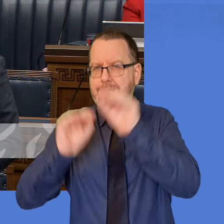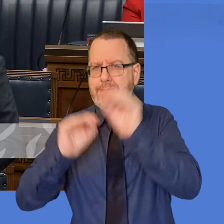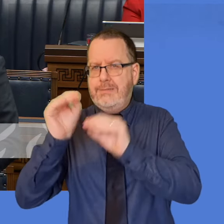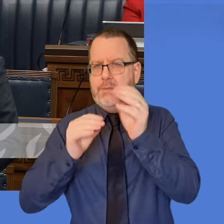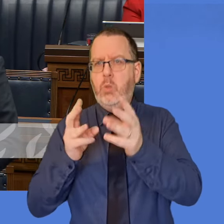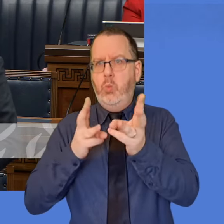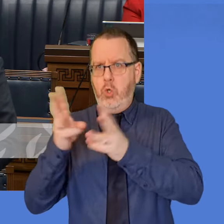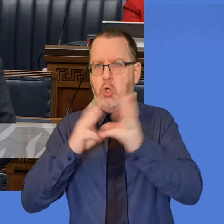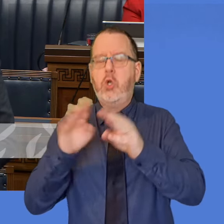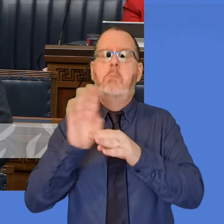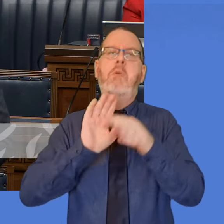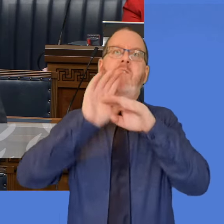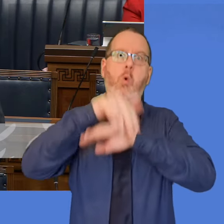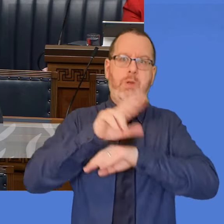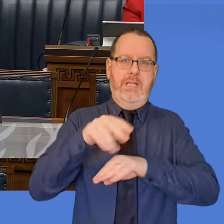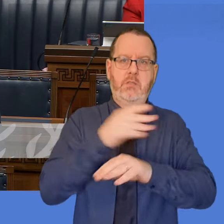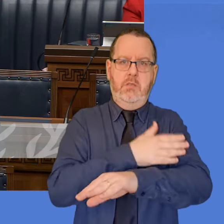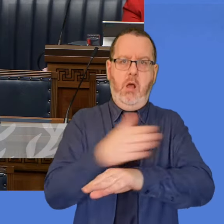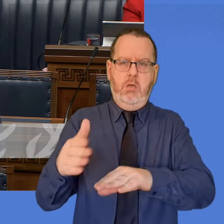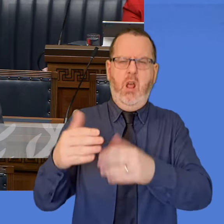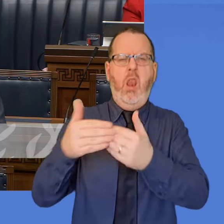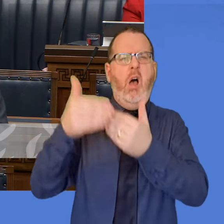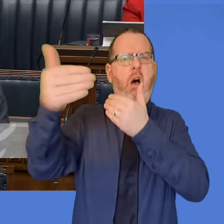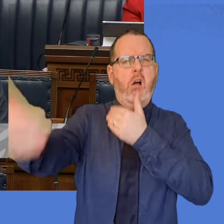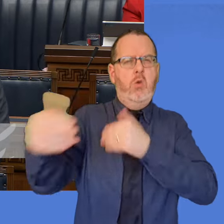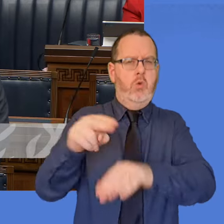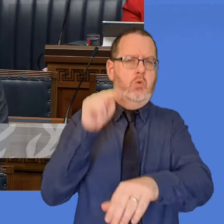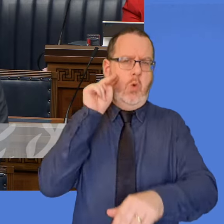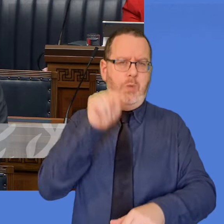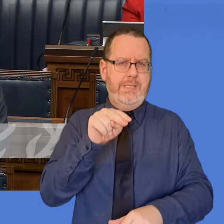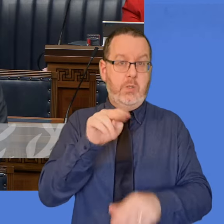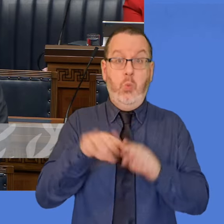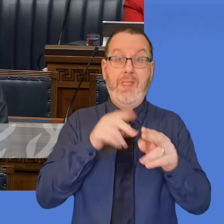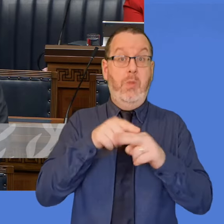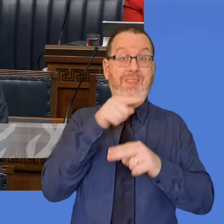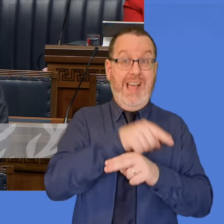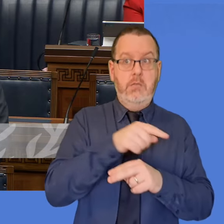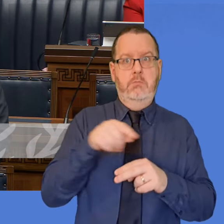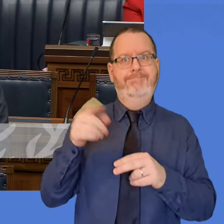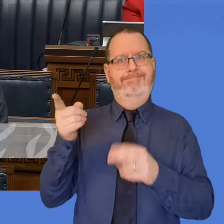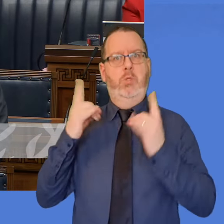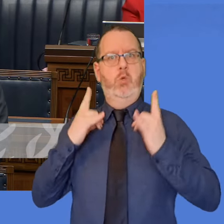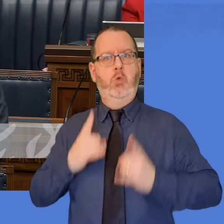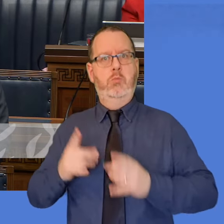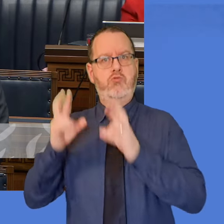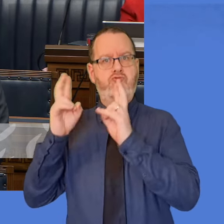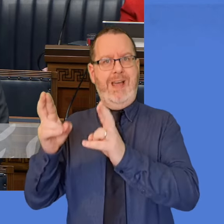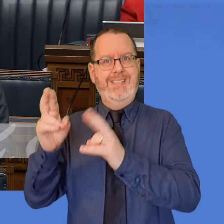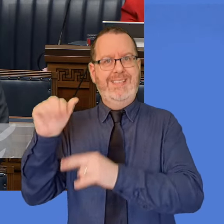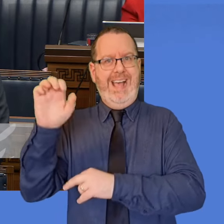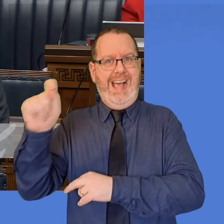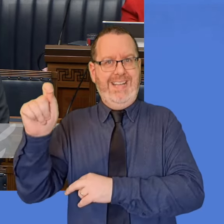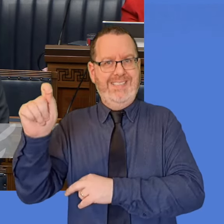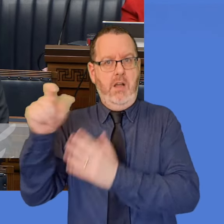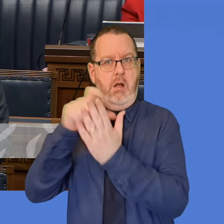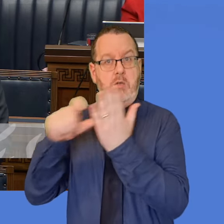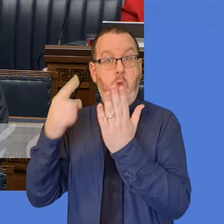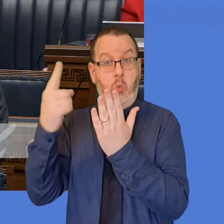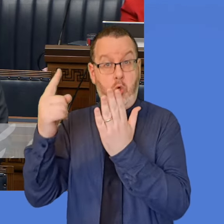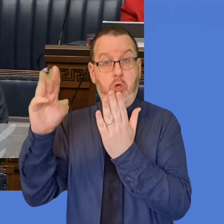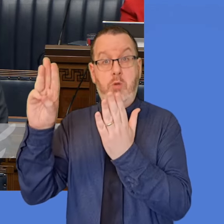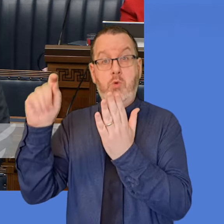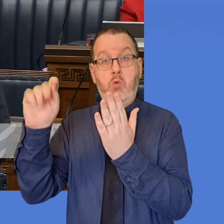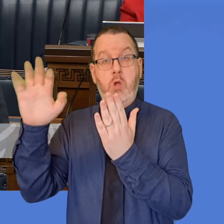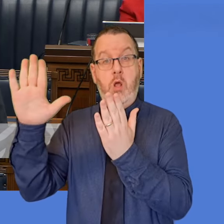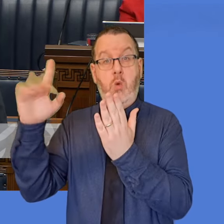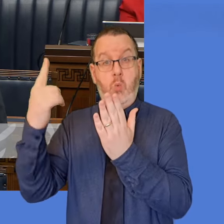because without such exceptions, the legislation would be susceptible to challenges under Article 1, Protocol 1 of the Human Rights Act 1998